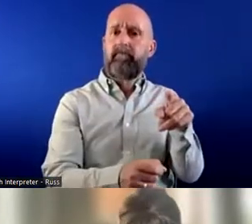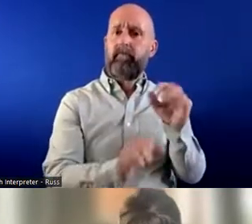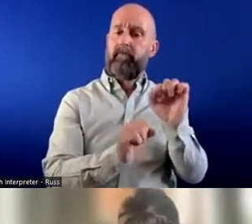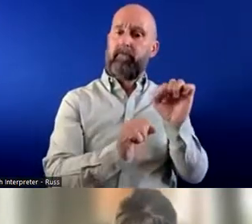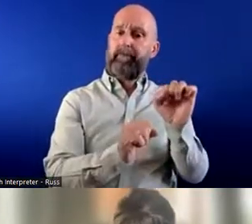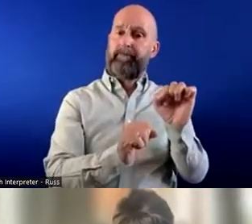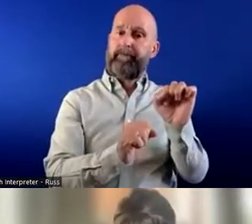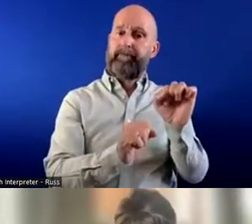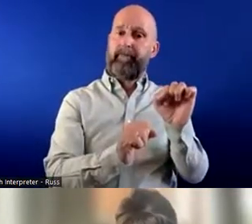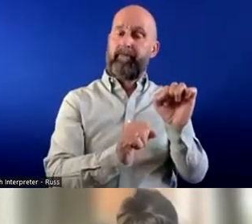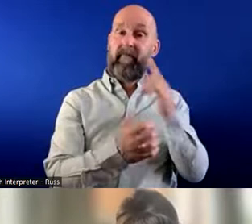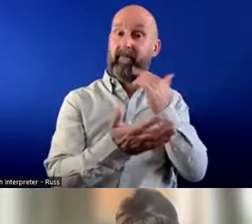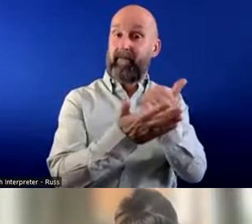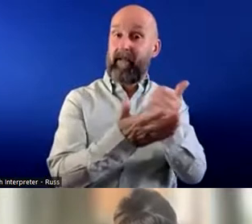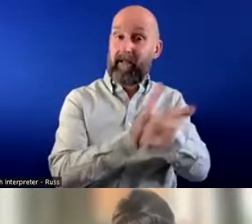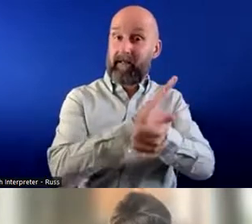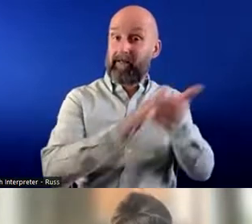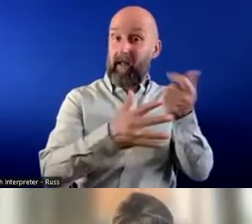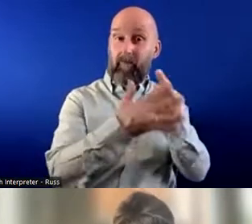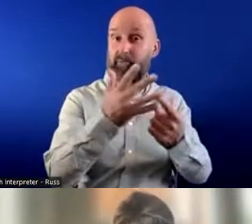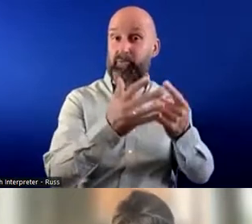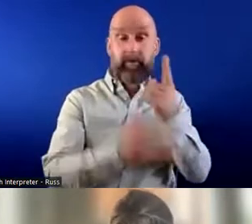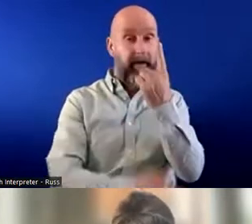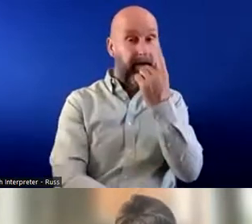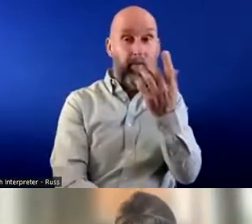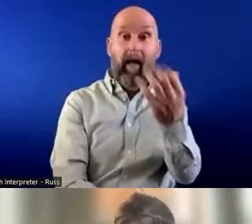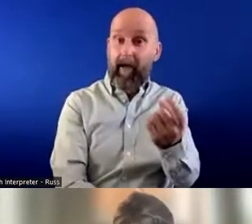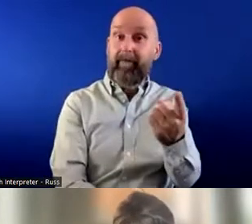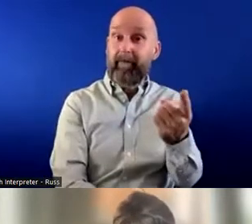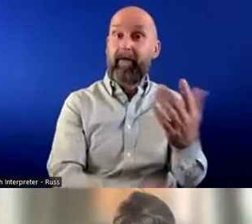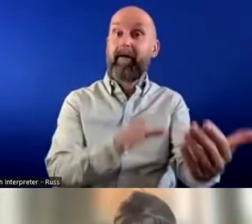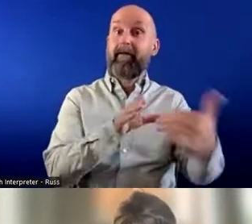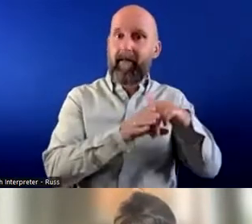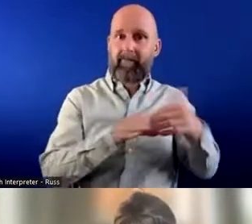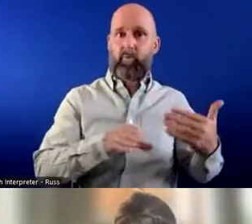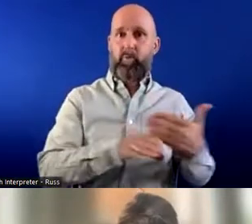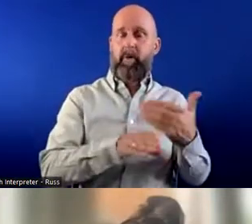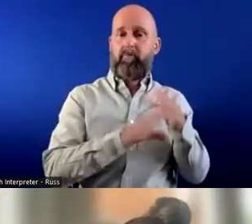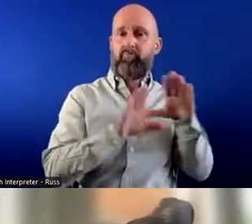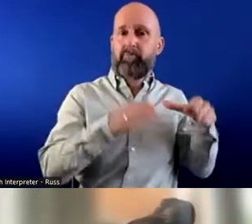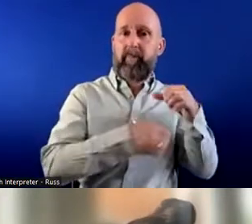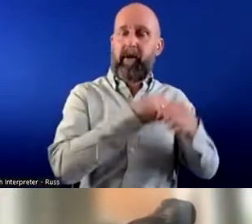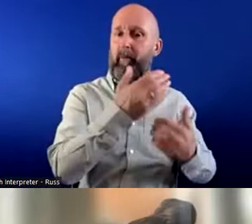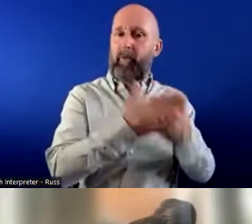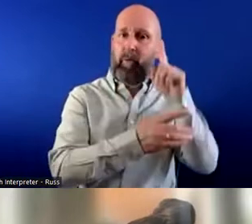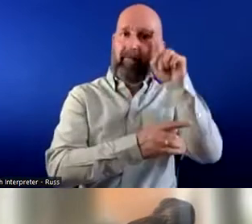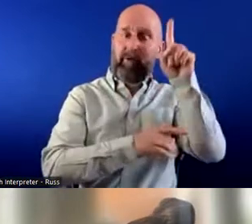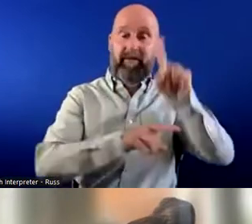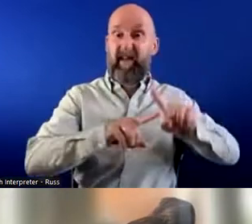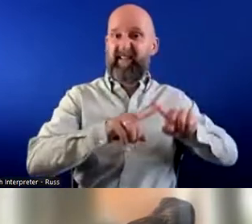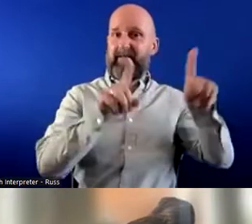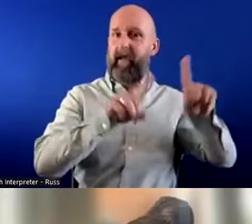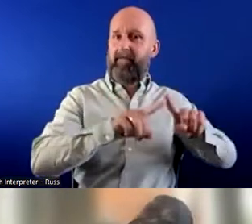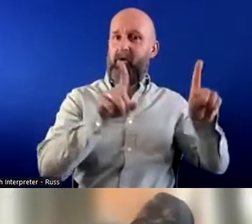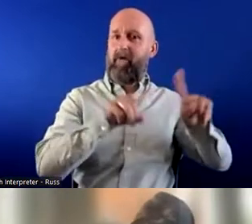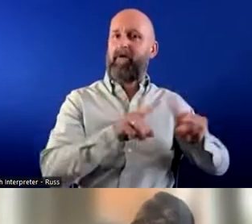fantastically talented, capable group of people into your workforce and making it more innovative and diverse. And we would